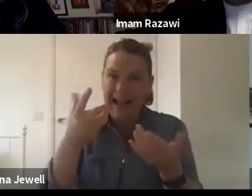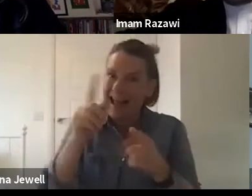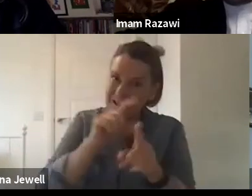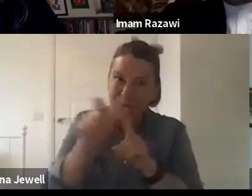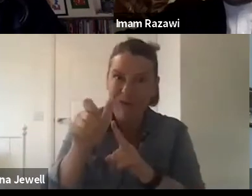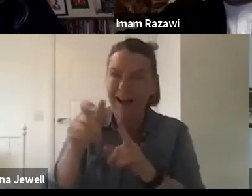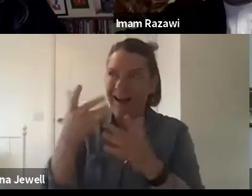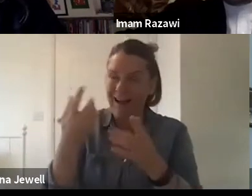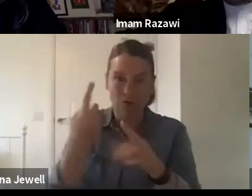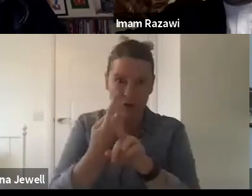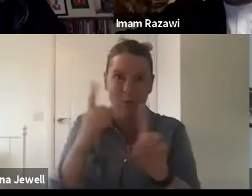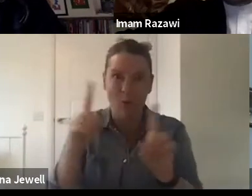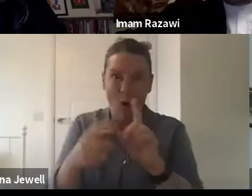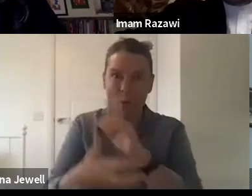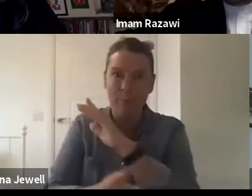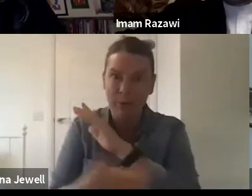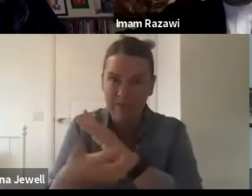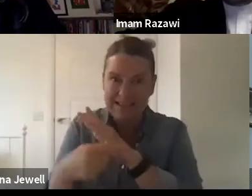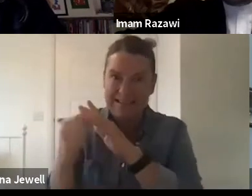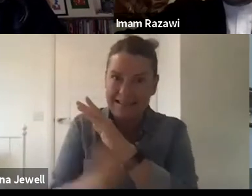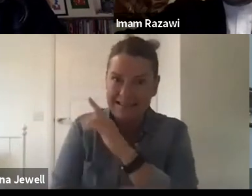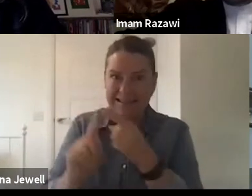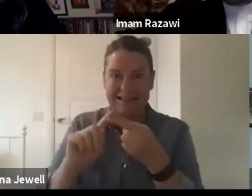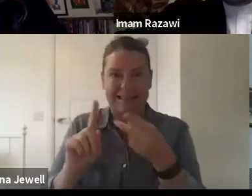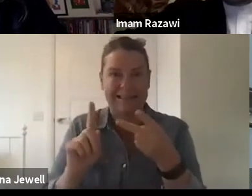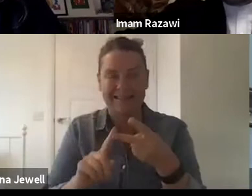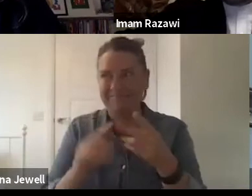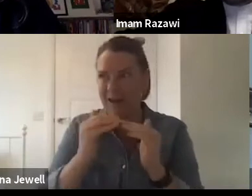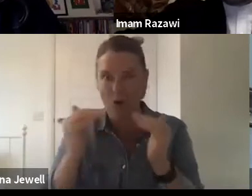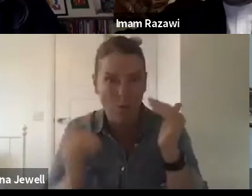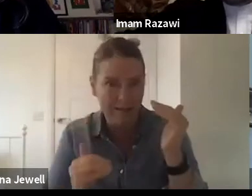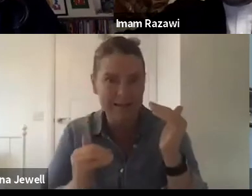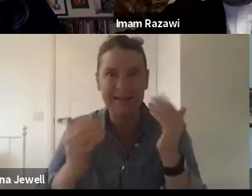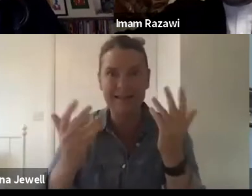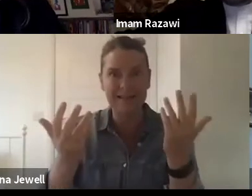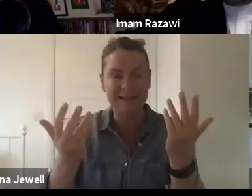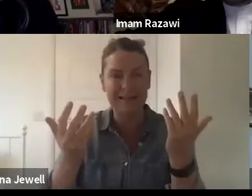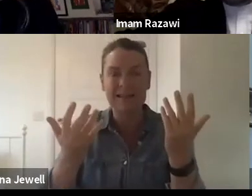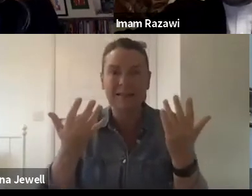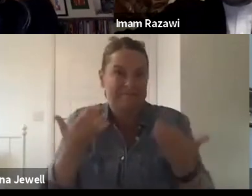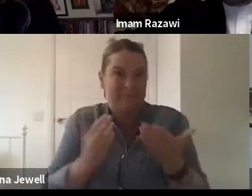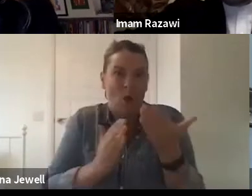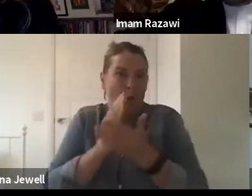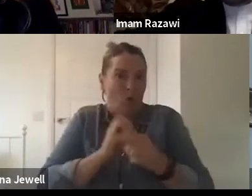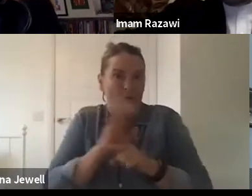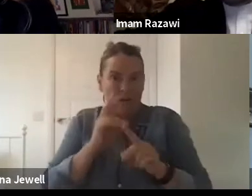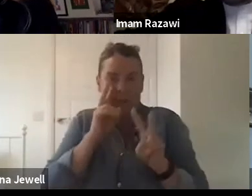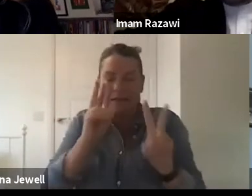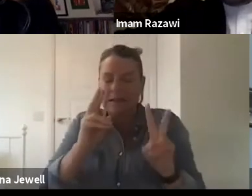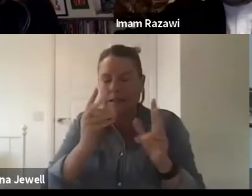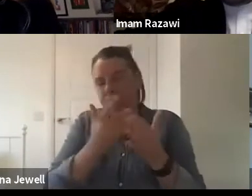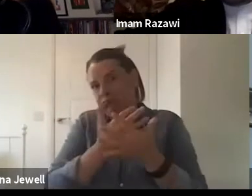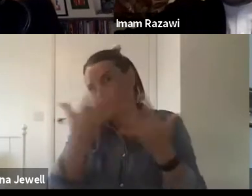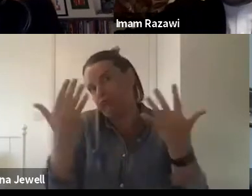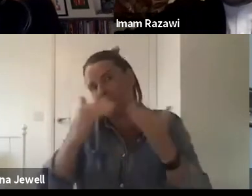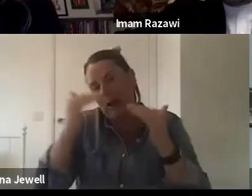inequality, and the challenges that are exacerbated both by COVID, but also by issues such as climate change.